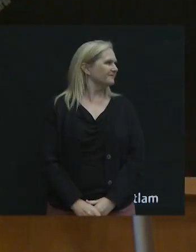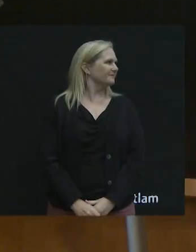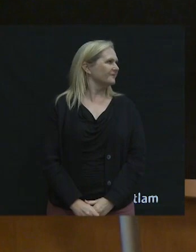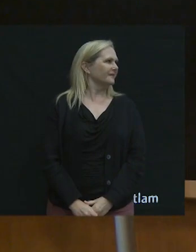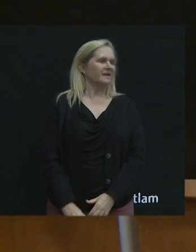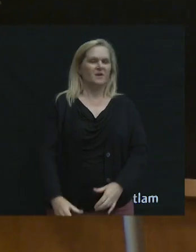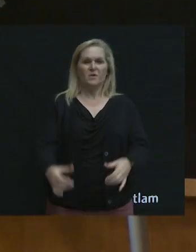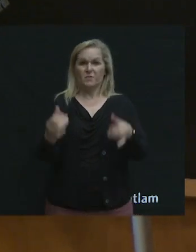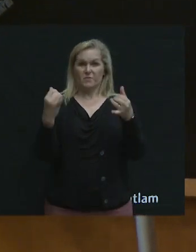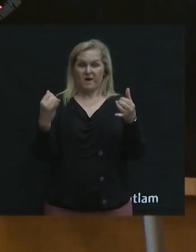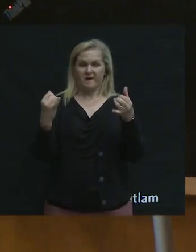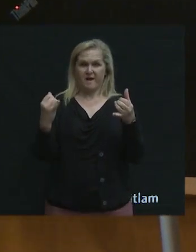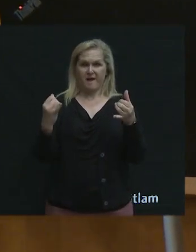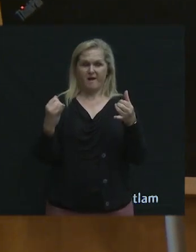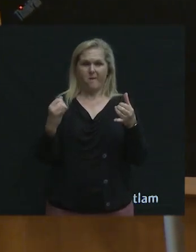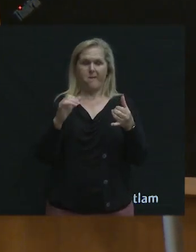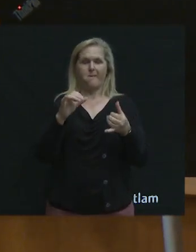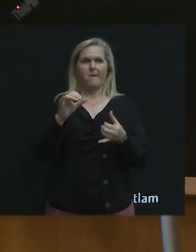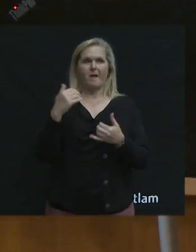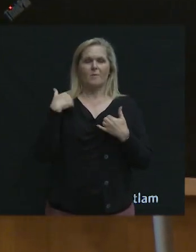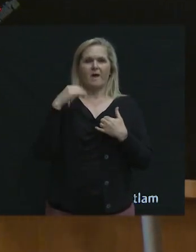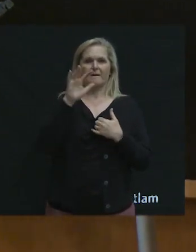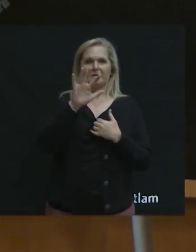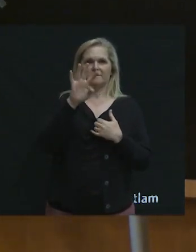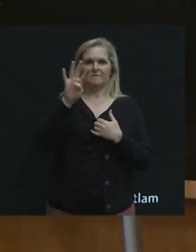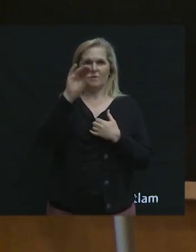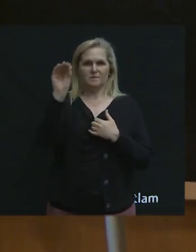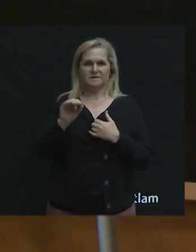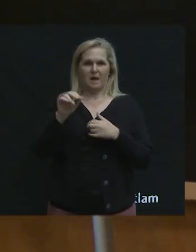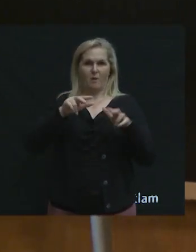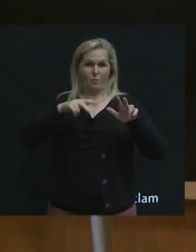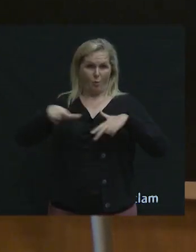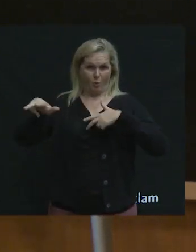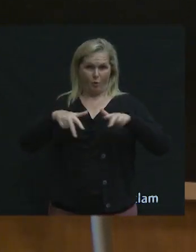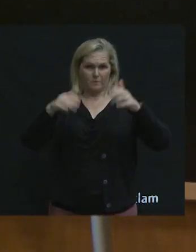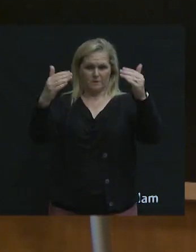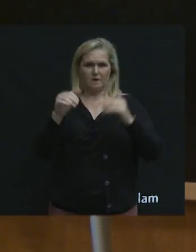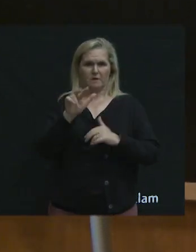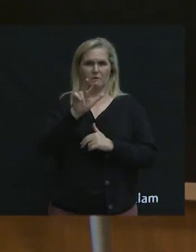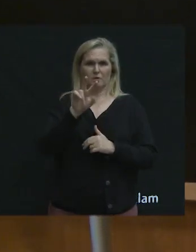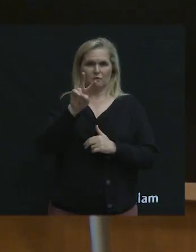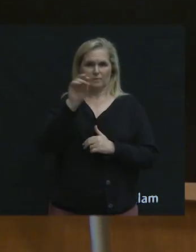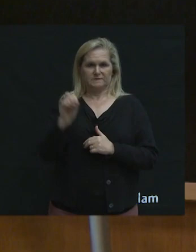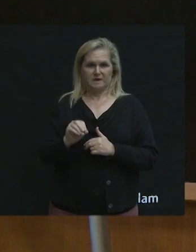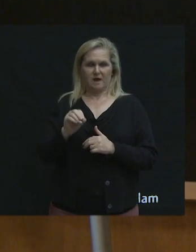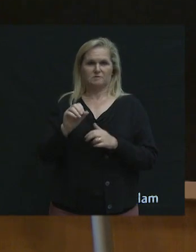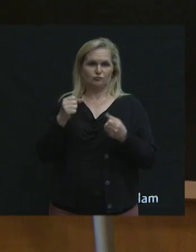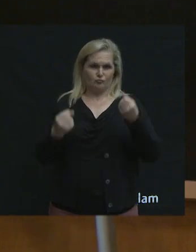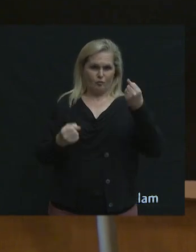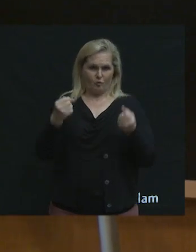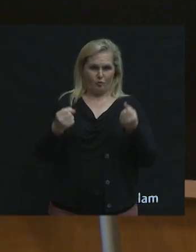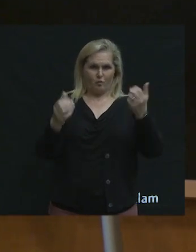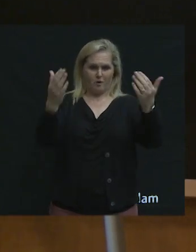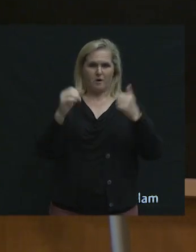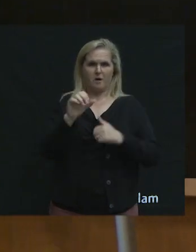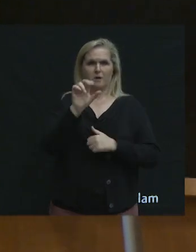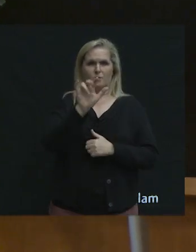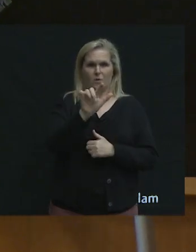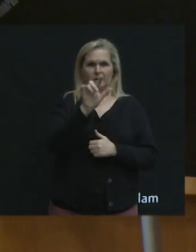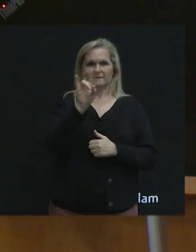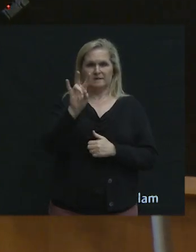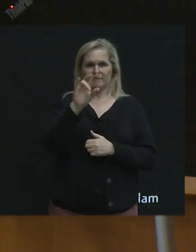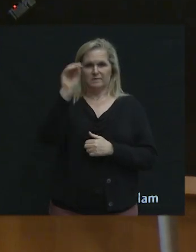Okay, so right now it's 54% walking, 32% car driver, 27% skytrain,